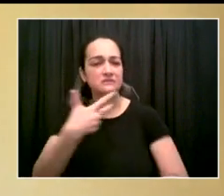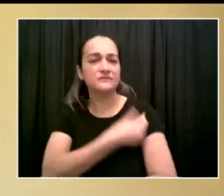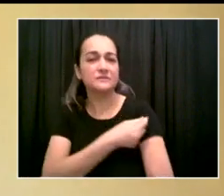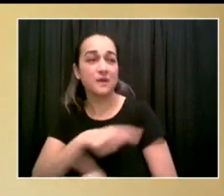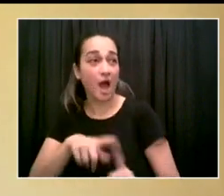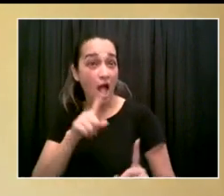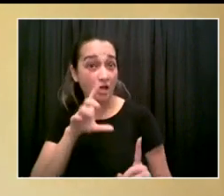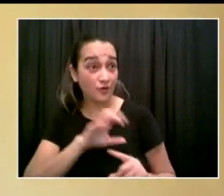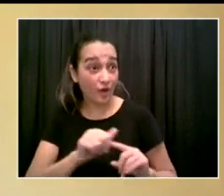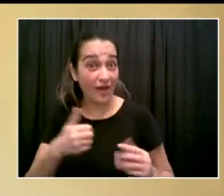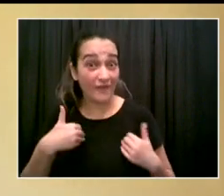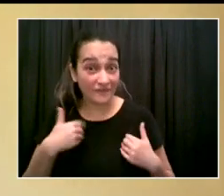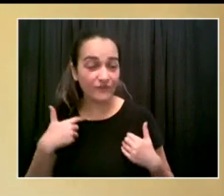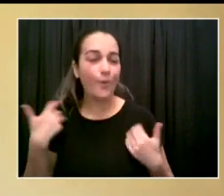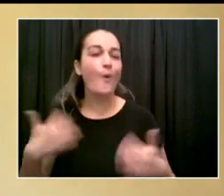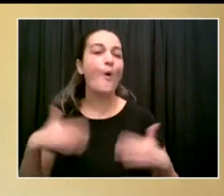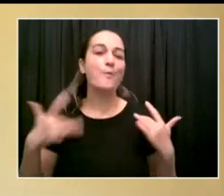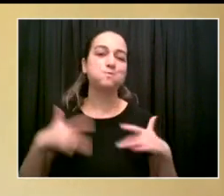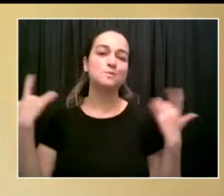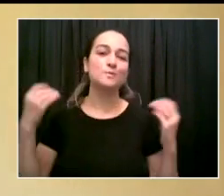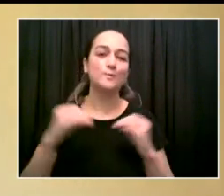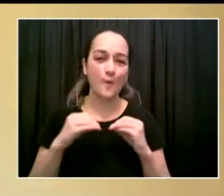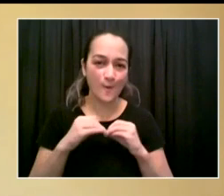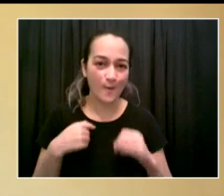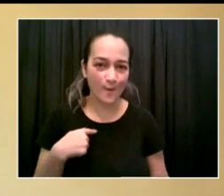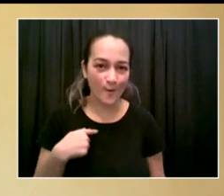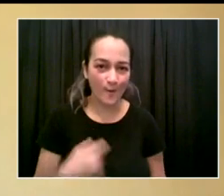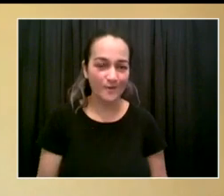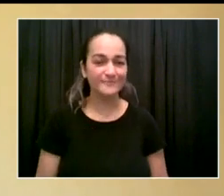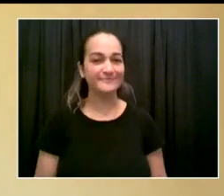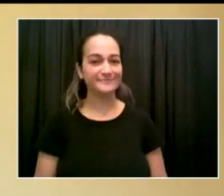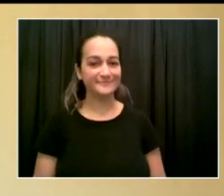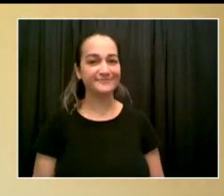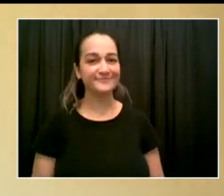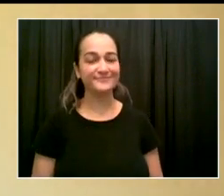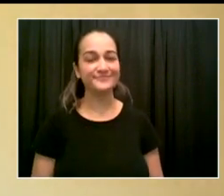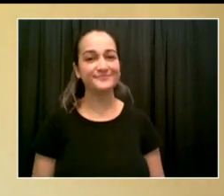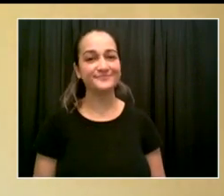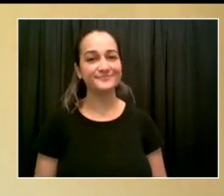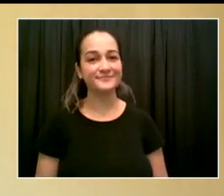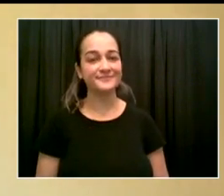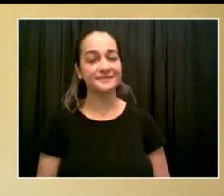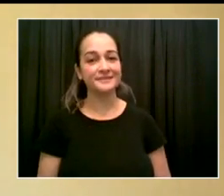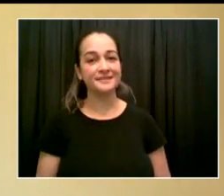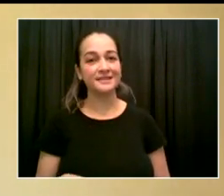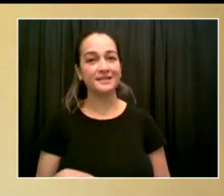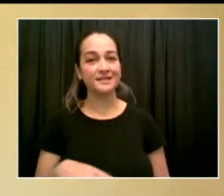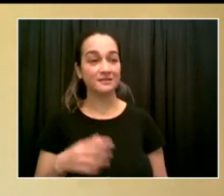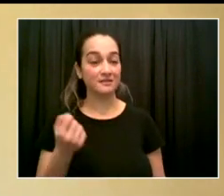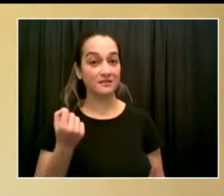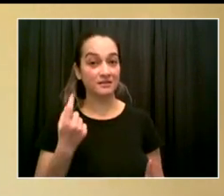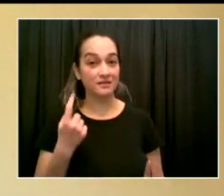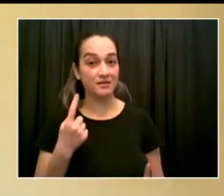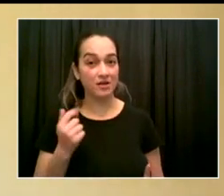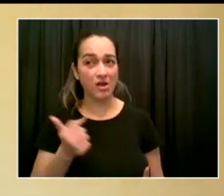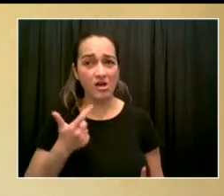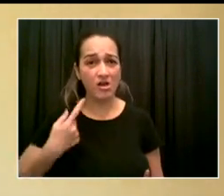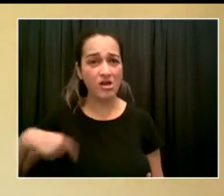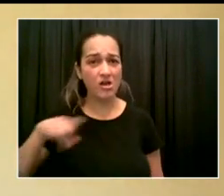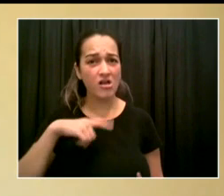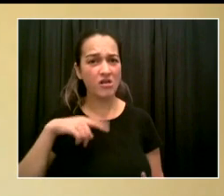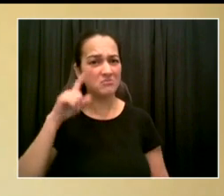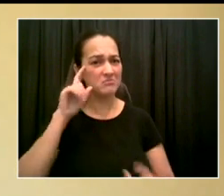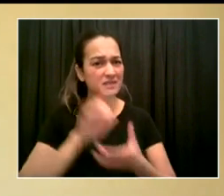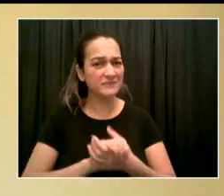And look, the folks on this phone, we happen to be believers. And we believe that God answers prayers.